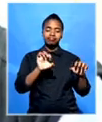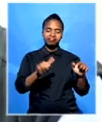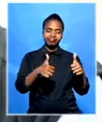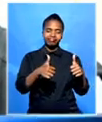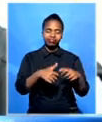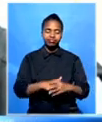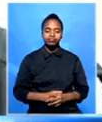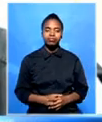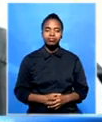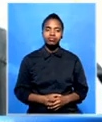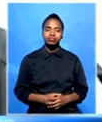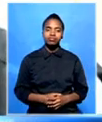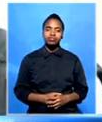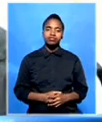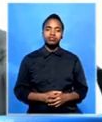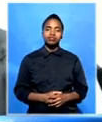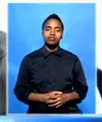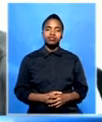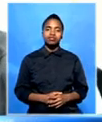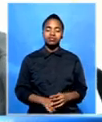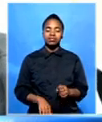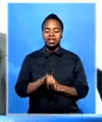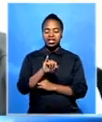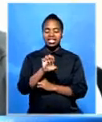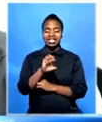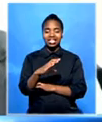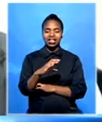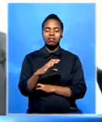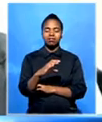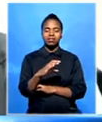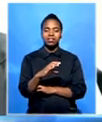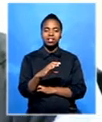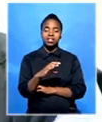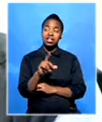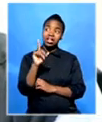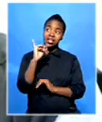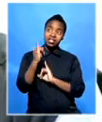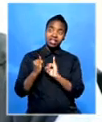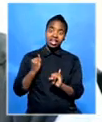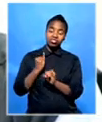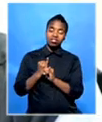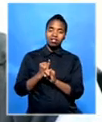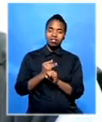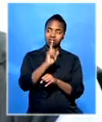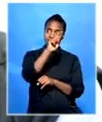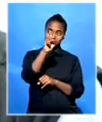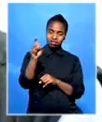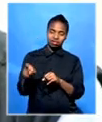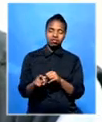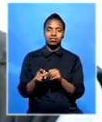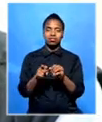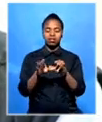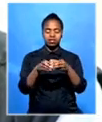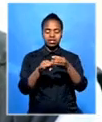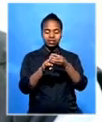Independent Electoral Commission has received from international, continental, sub-regional,